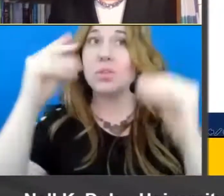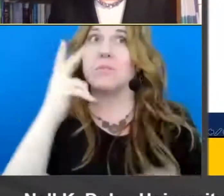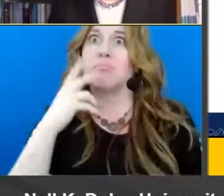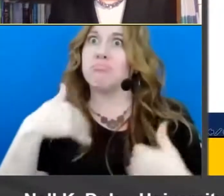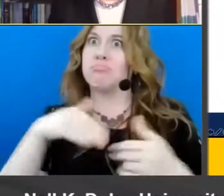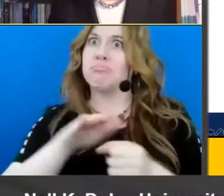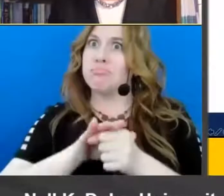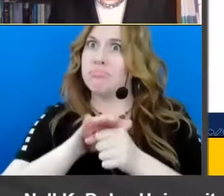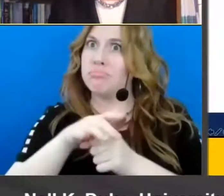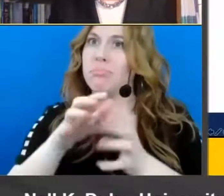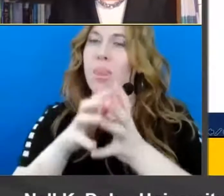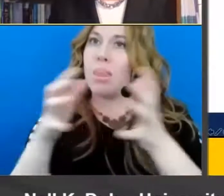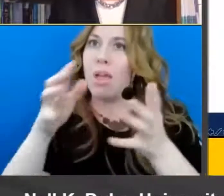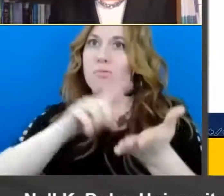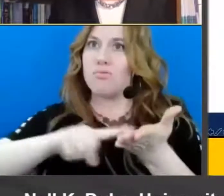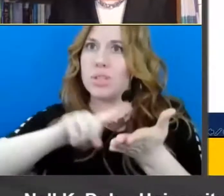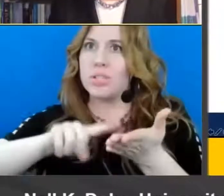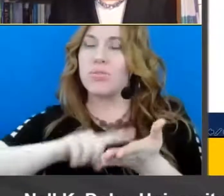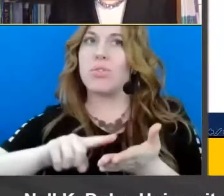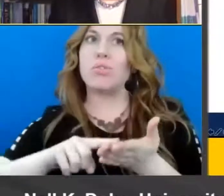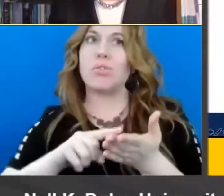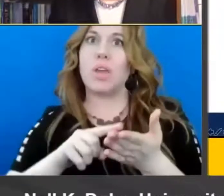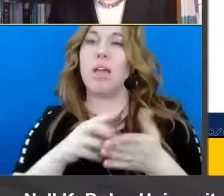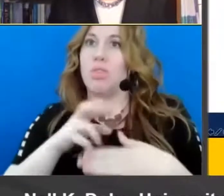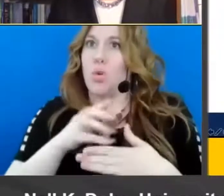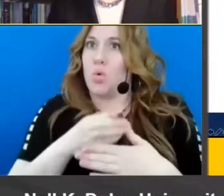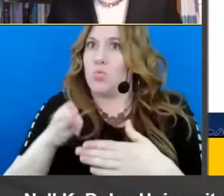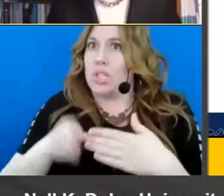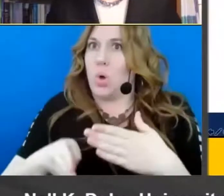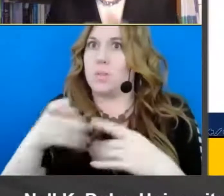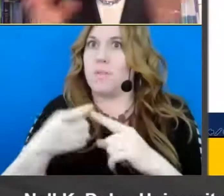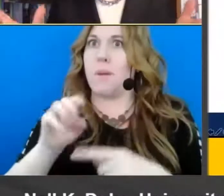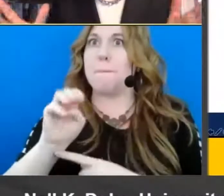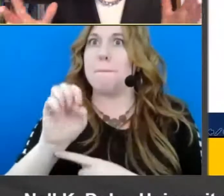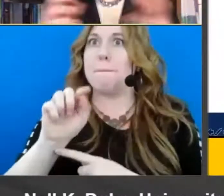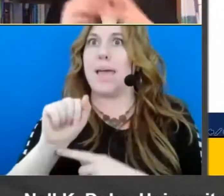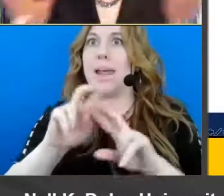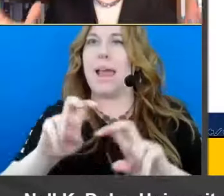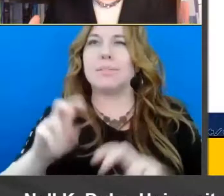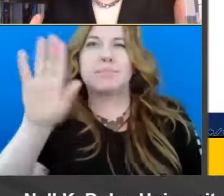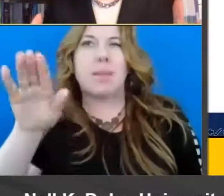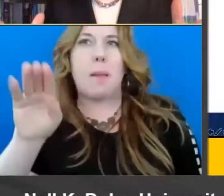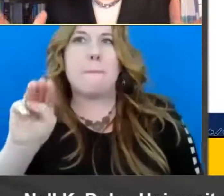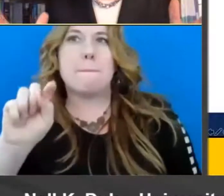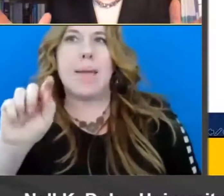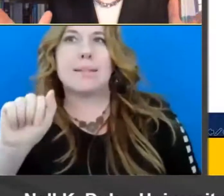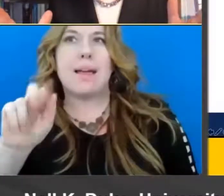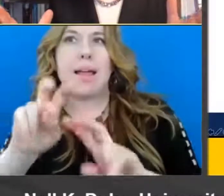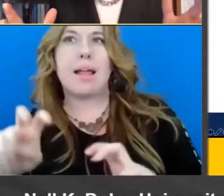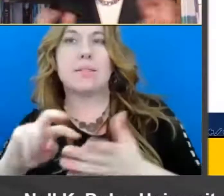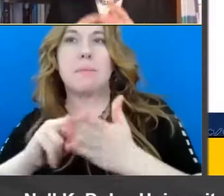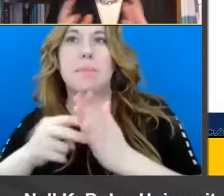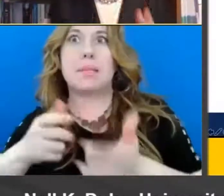body of work now and the results of those meta-analyses um and by the way meta-analyses are big quantitative study of studies